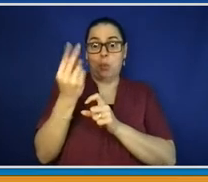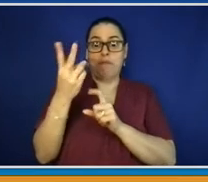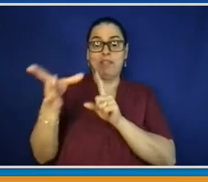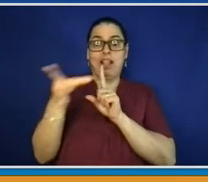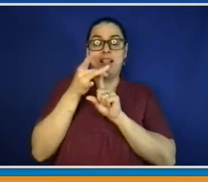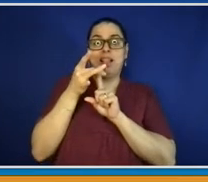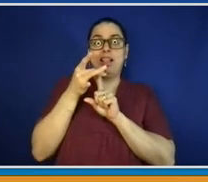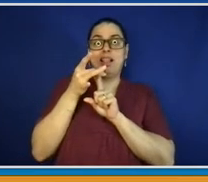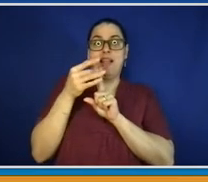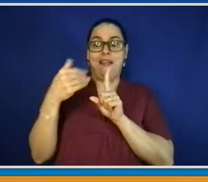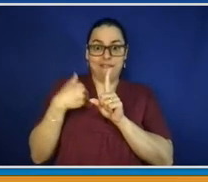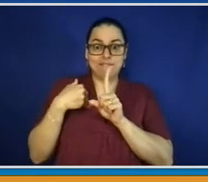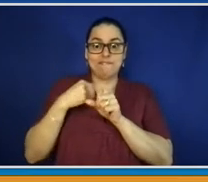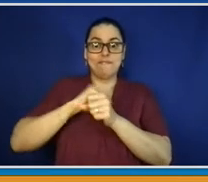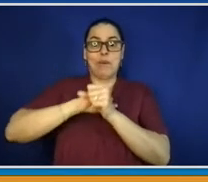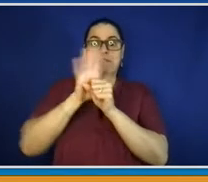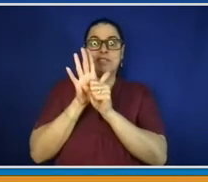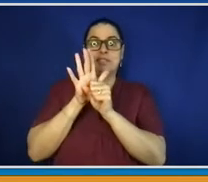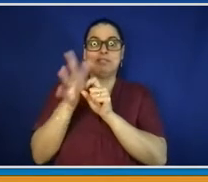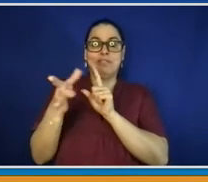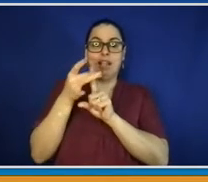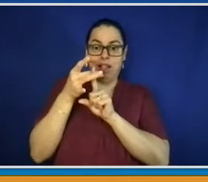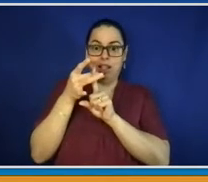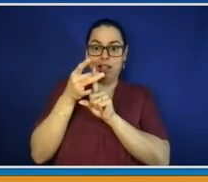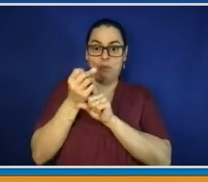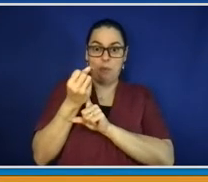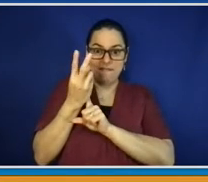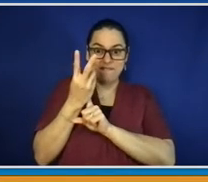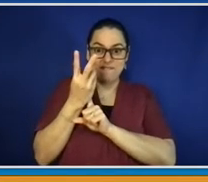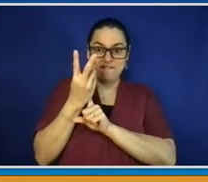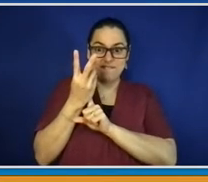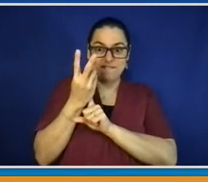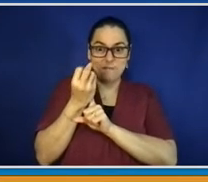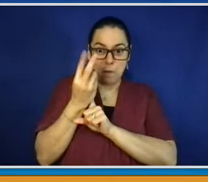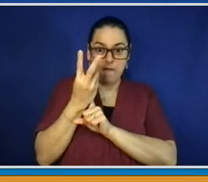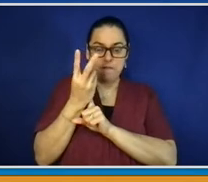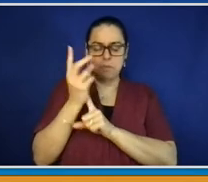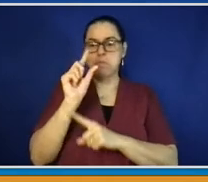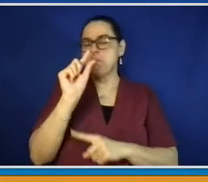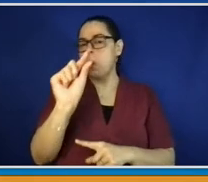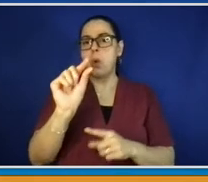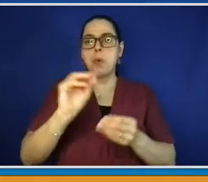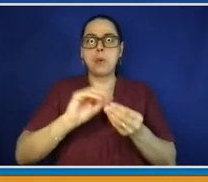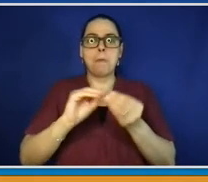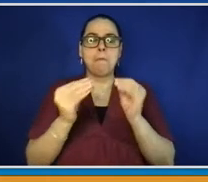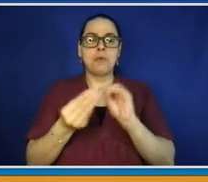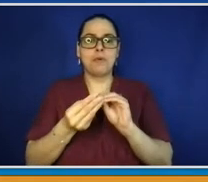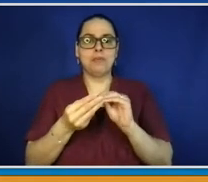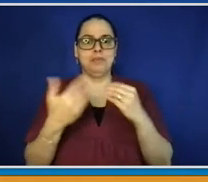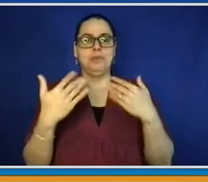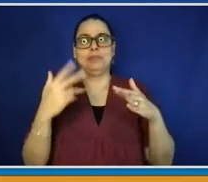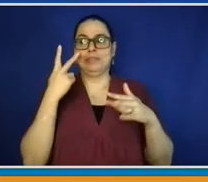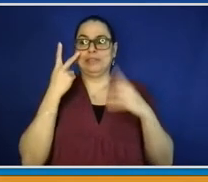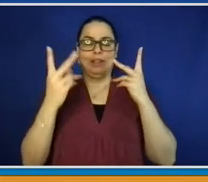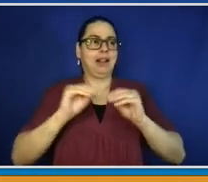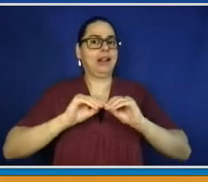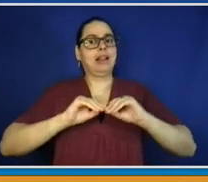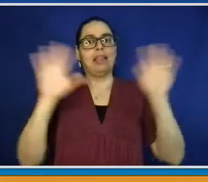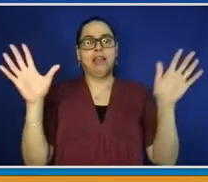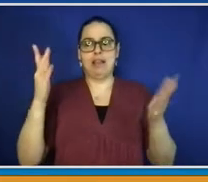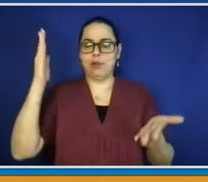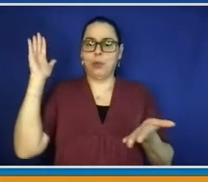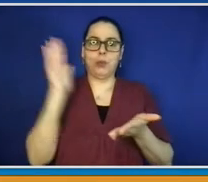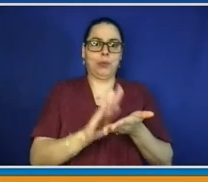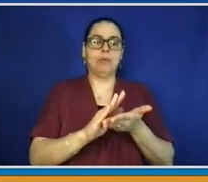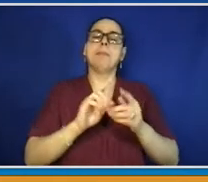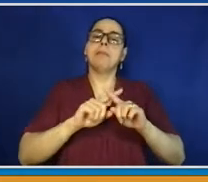,136 tested negative. That is a sign of the diminution of the disease. Now, we are not the CDC nor the New York State Health